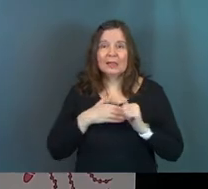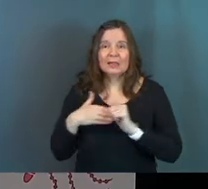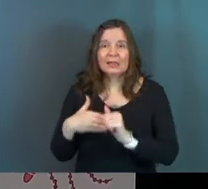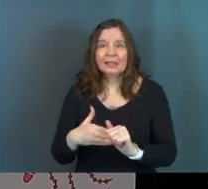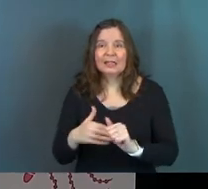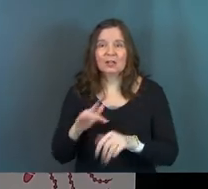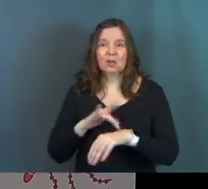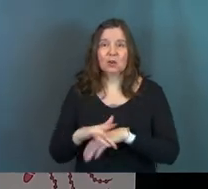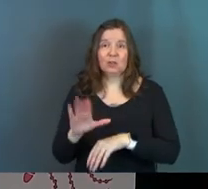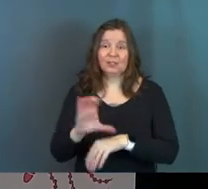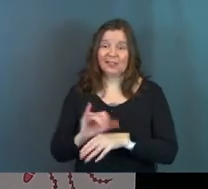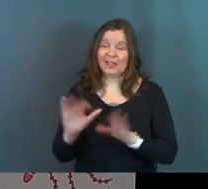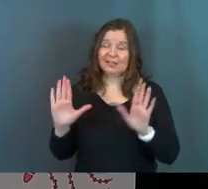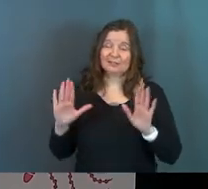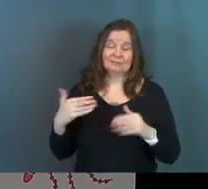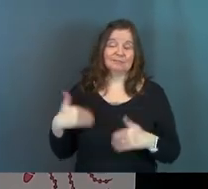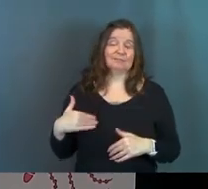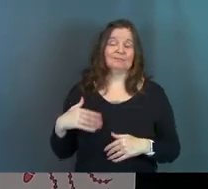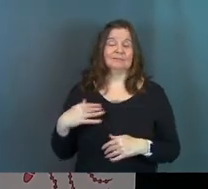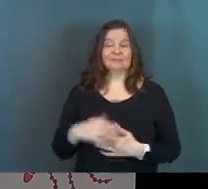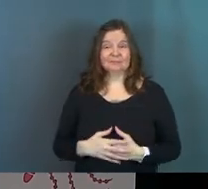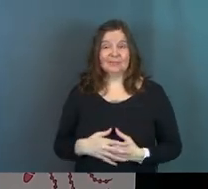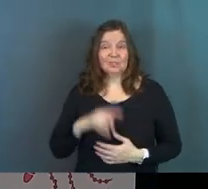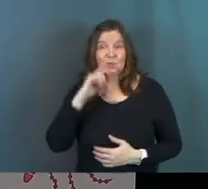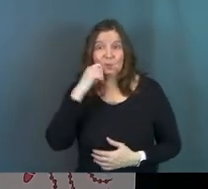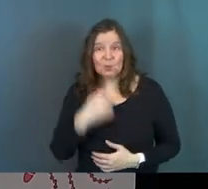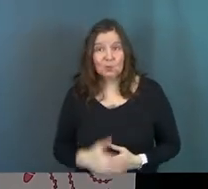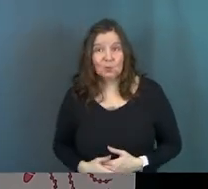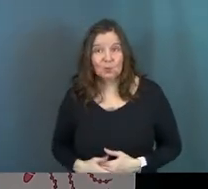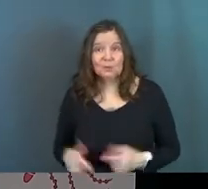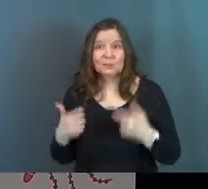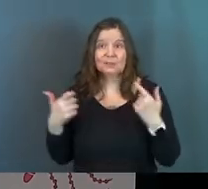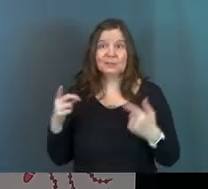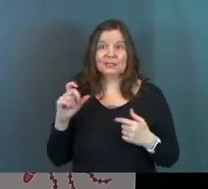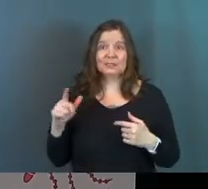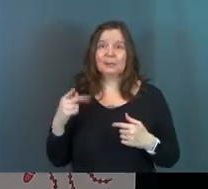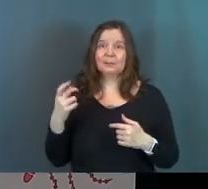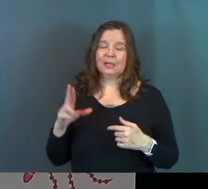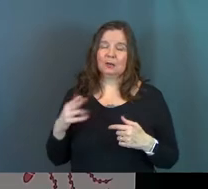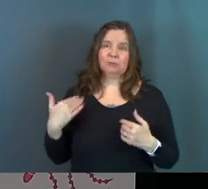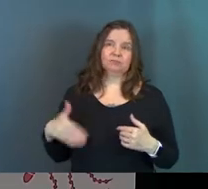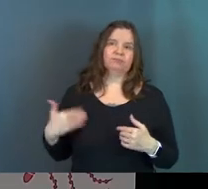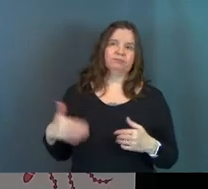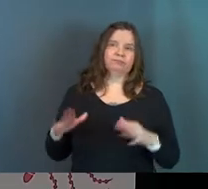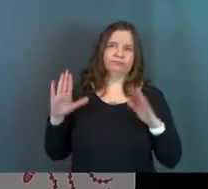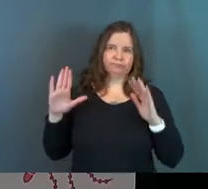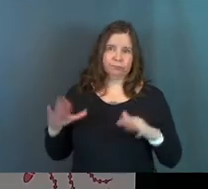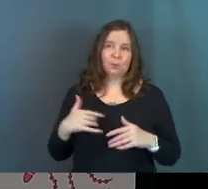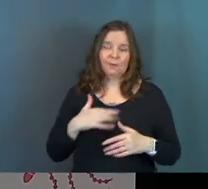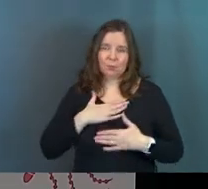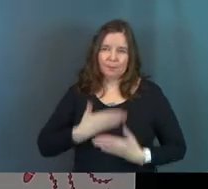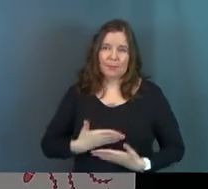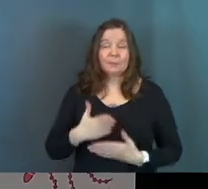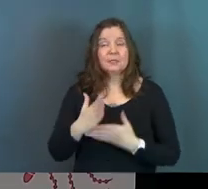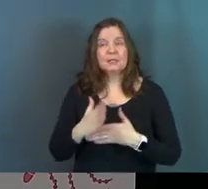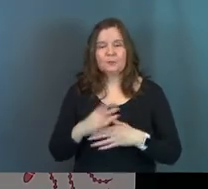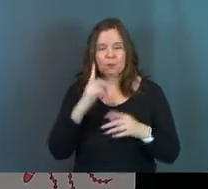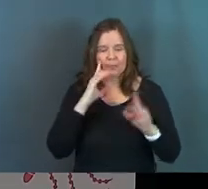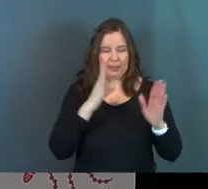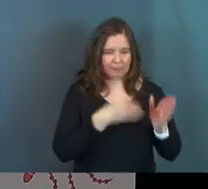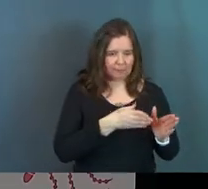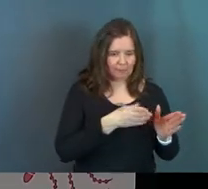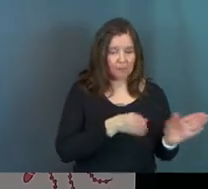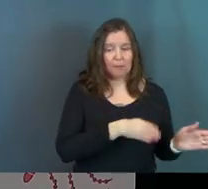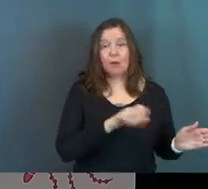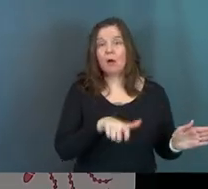the early church. That's insane. That's so cool. That's a big deal. Like Peter is a rock star. Okay, we have to admit that. So some of us go there when we think of